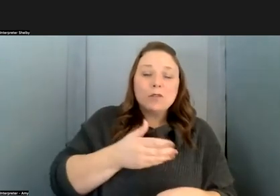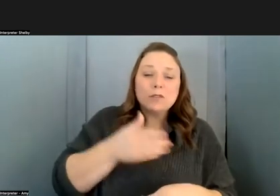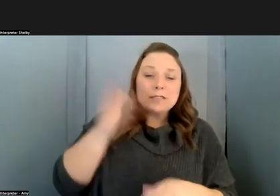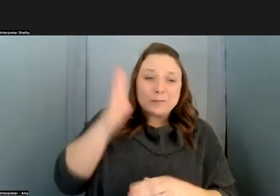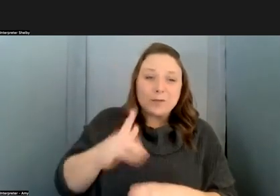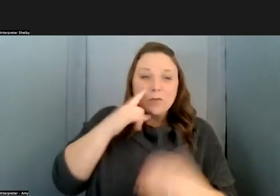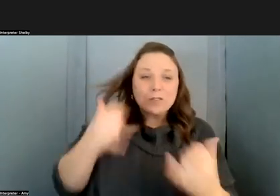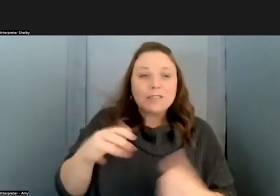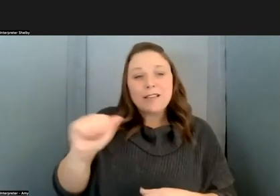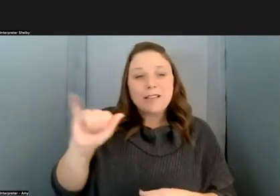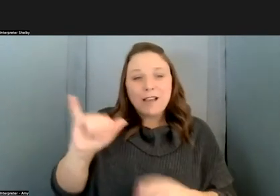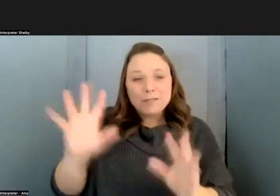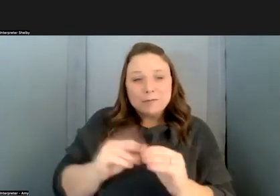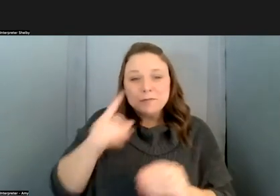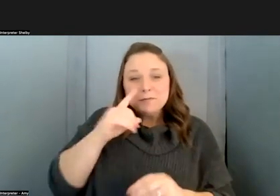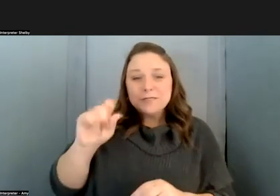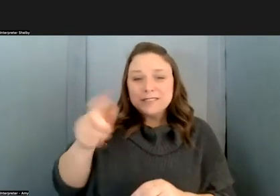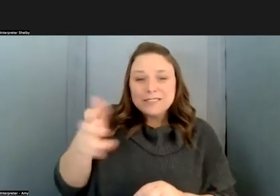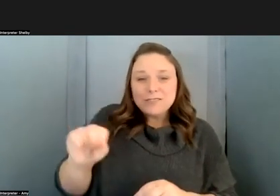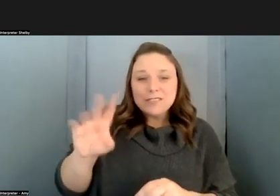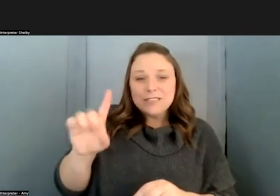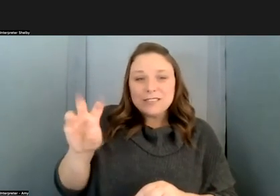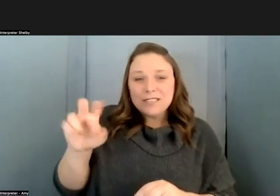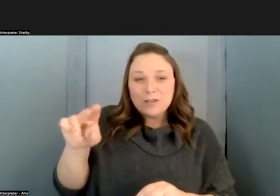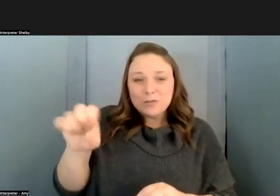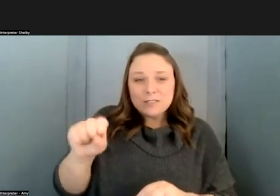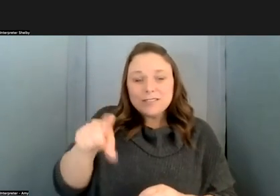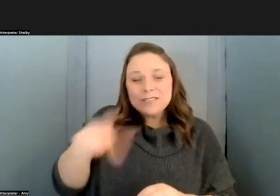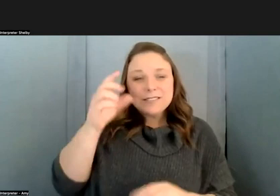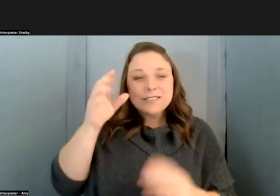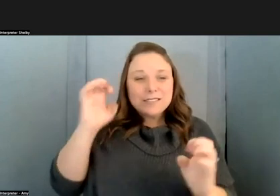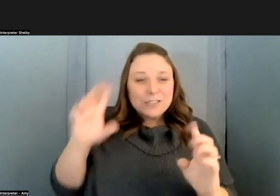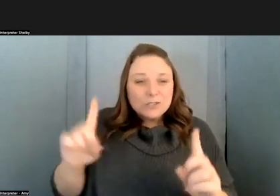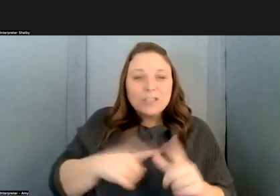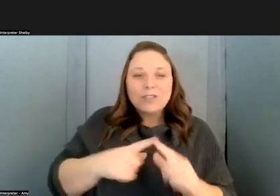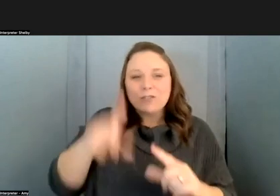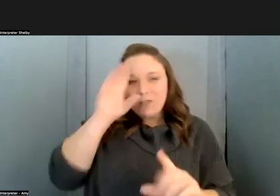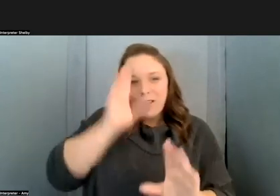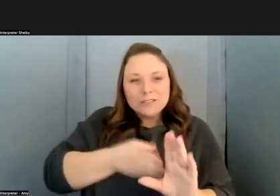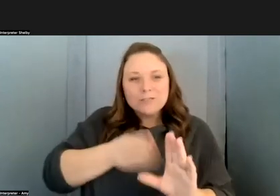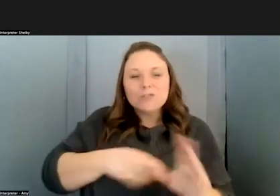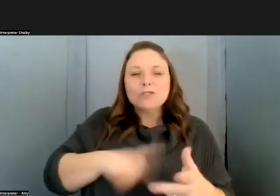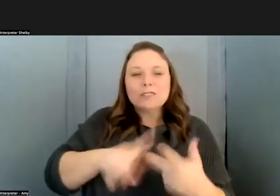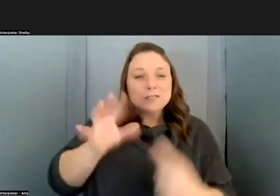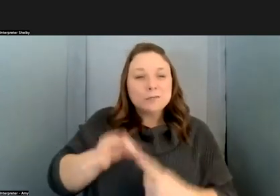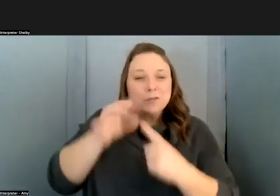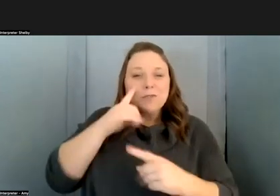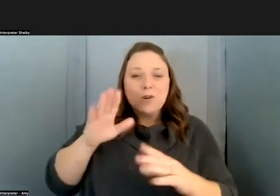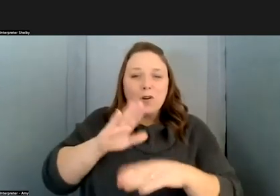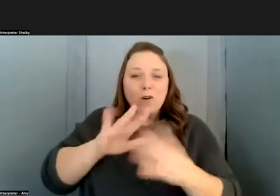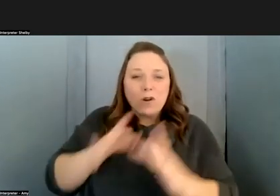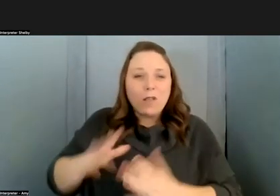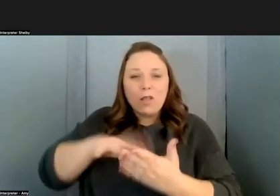stephen downs stephen downs is an educator he's a philosopher he's a specialist in online learning technology and new